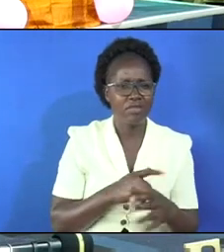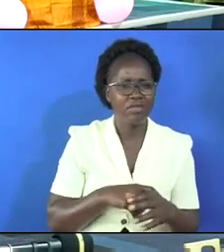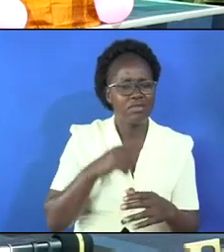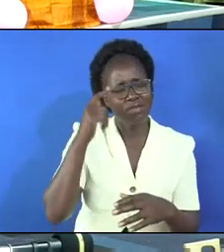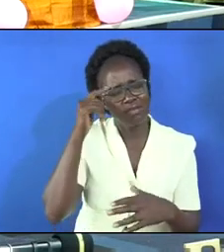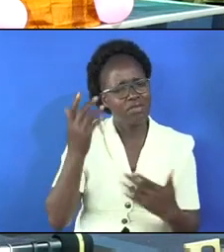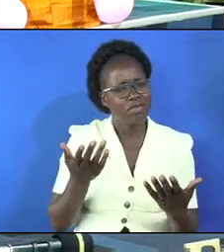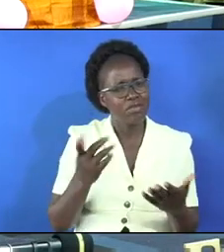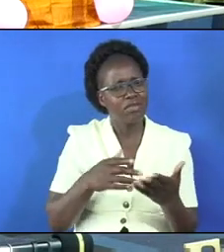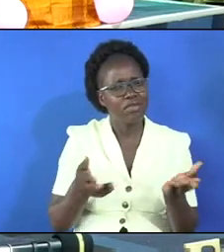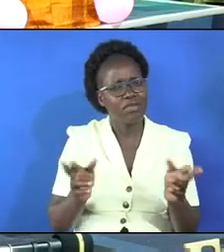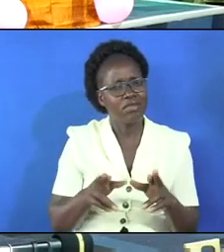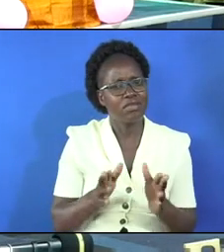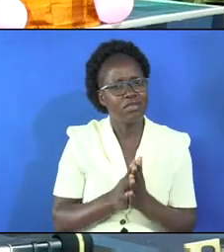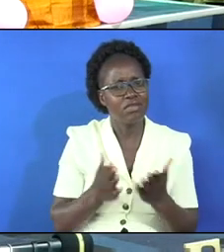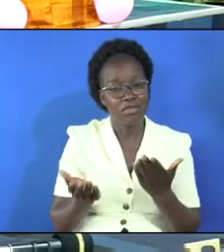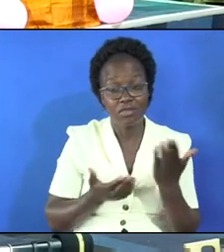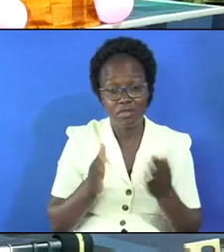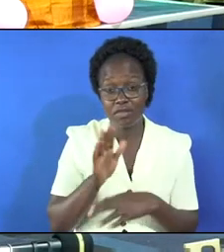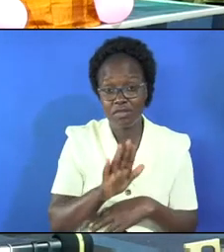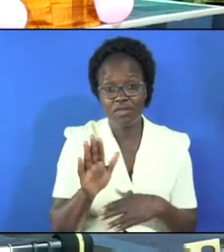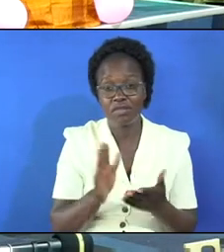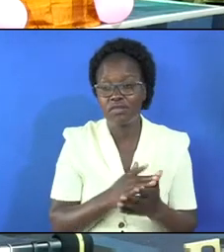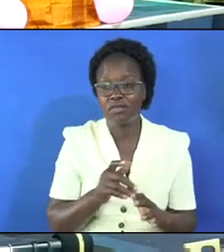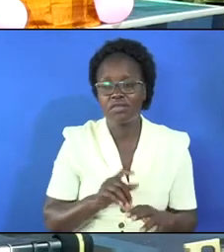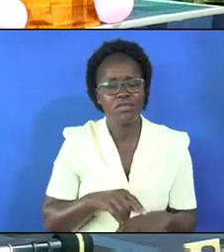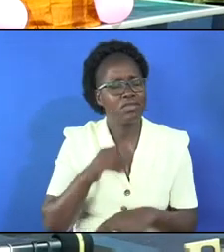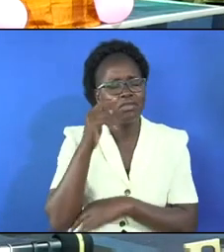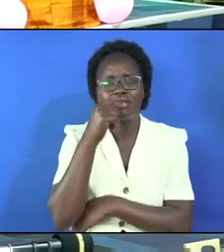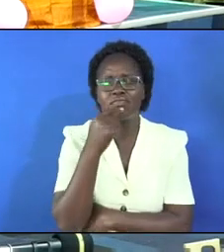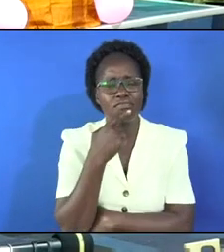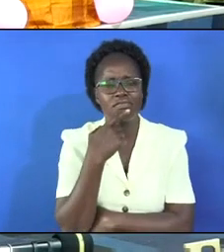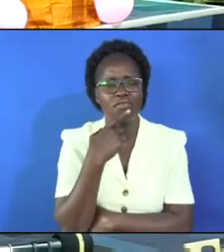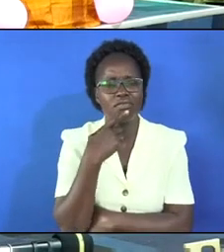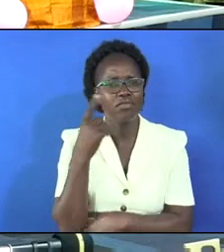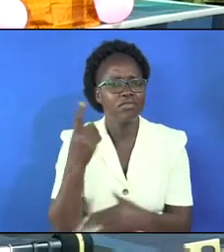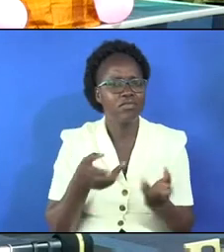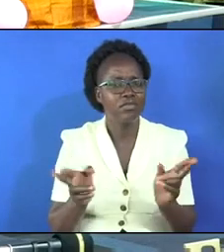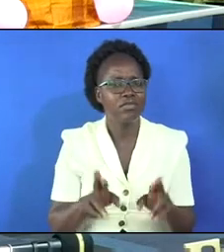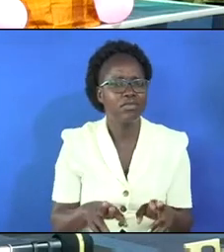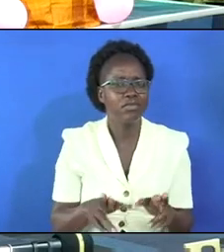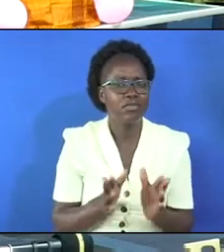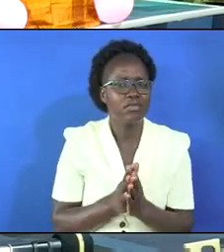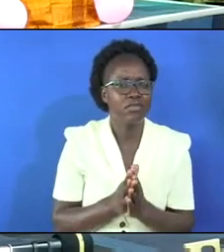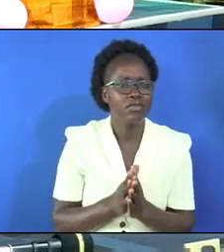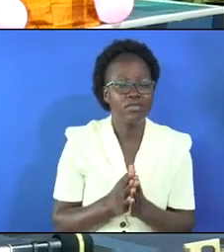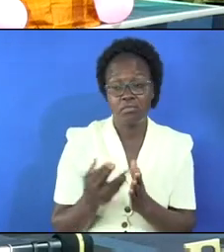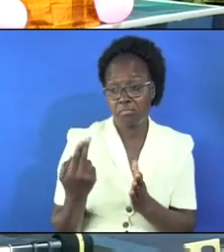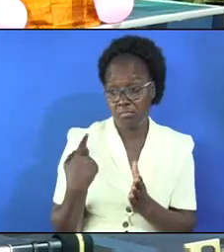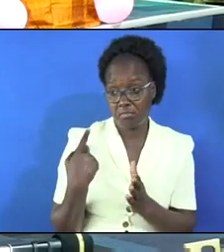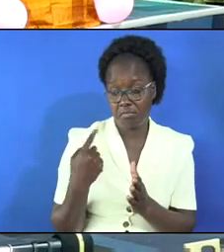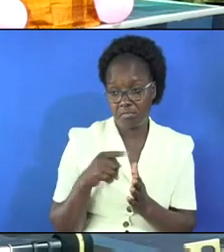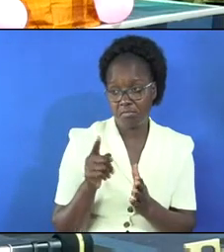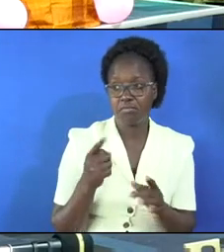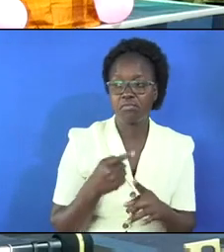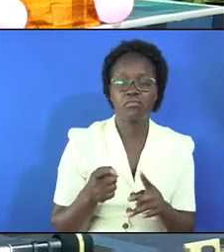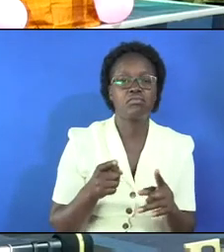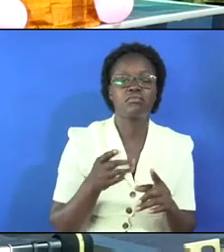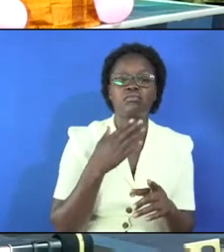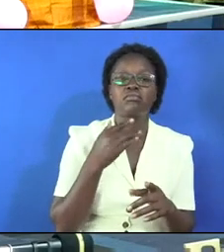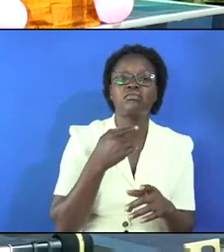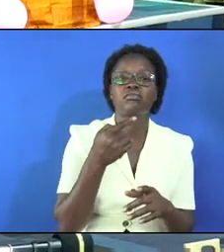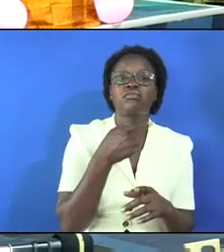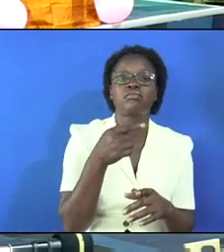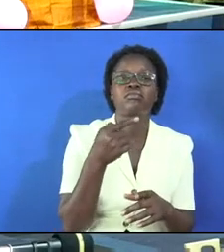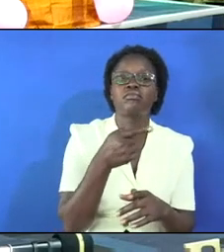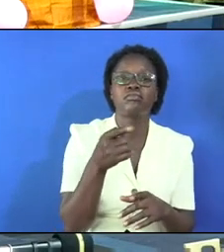about what is happening with your business sometimes you are wondering about what is happening with your spouse but i want to let